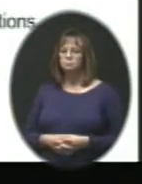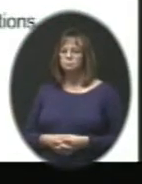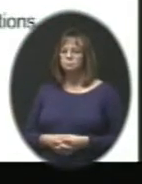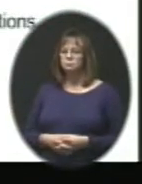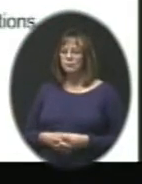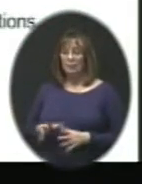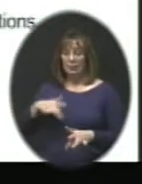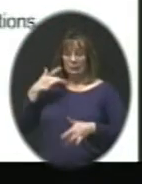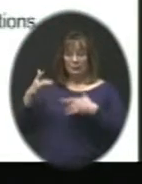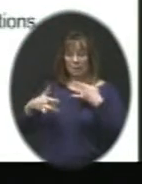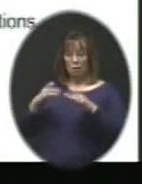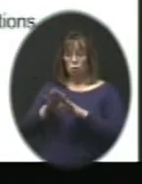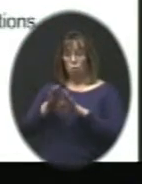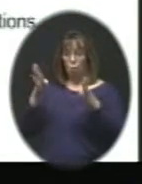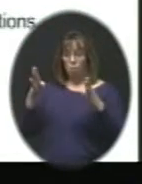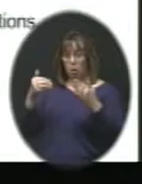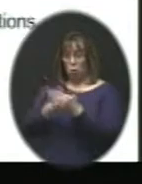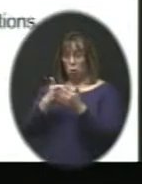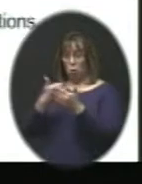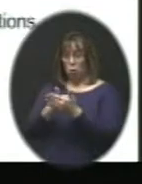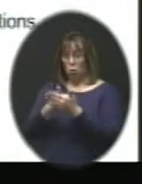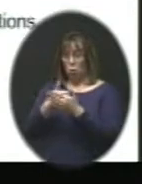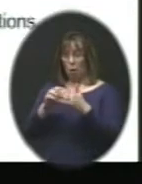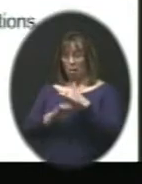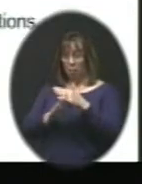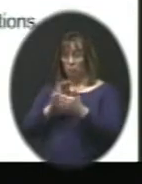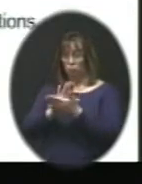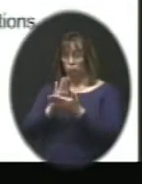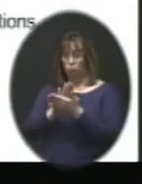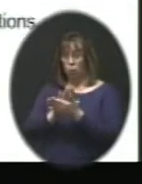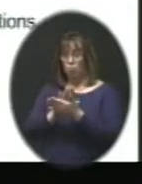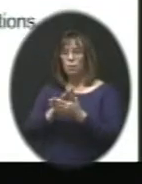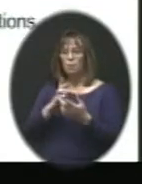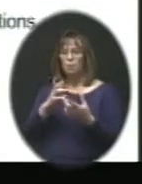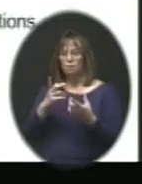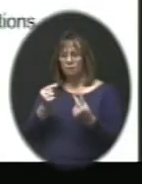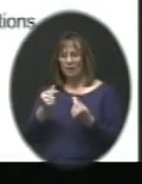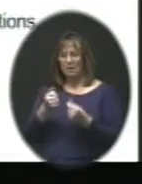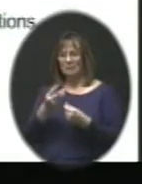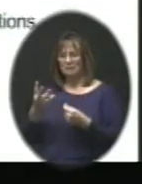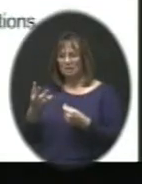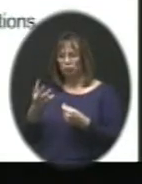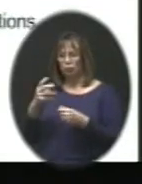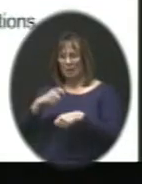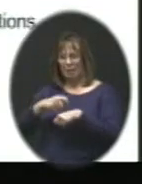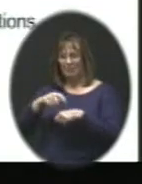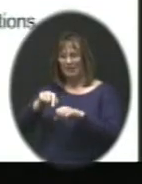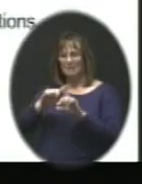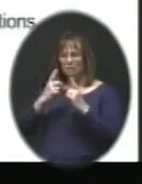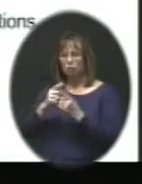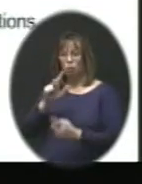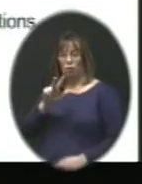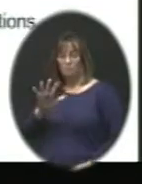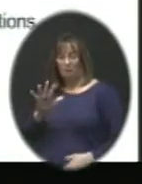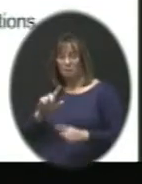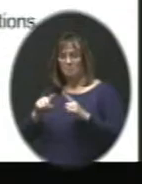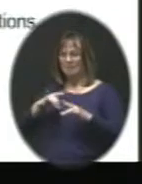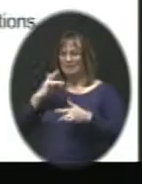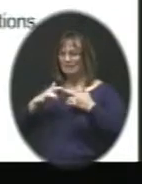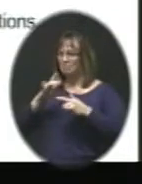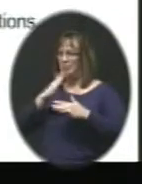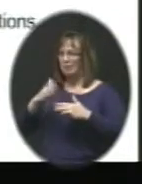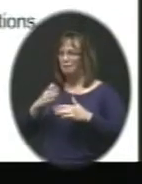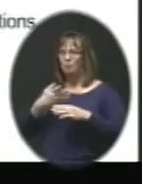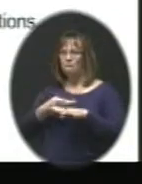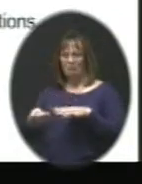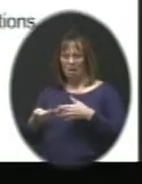It's exciting to open a new elementary school. We've done it a couple times in this district, 35. But I'm telling you, the excitement never goes away.